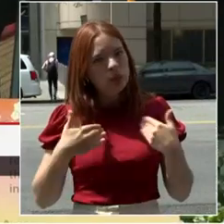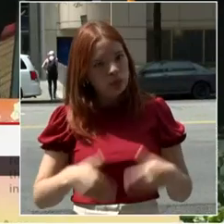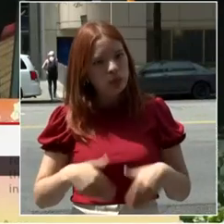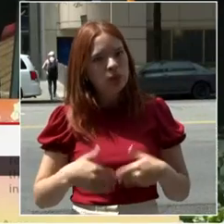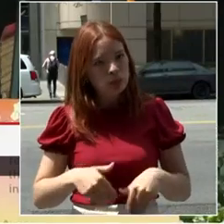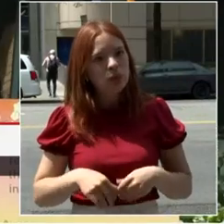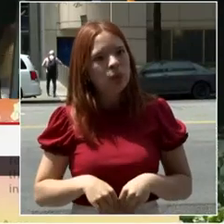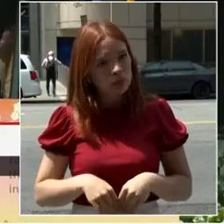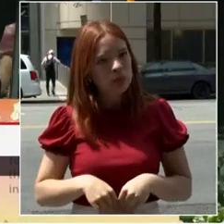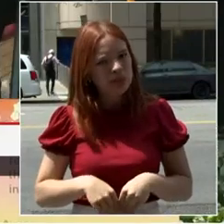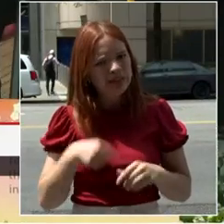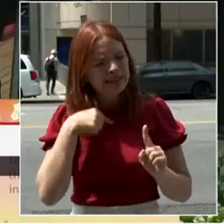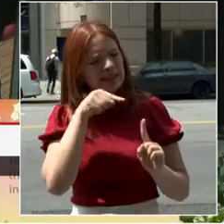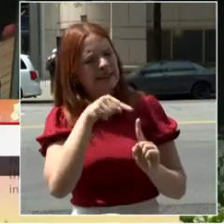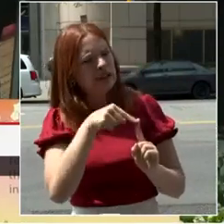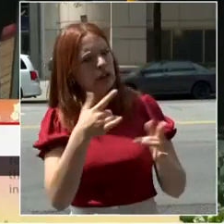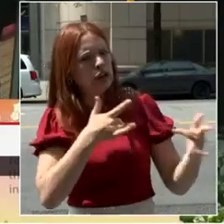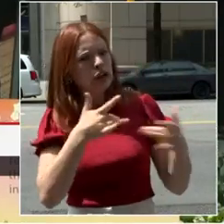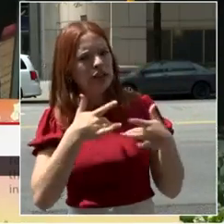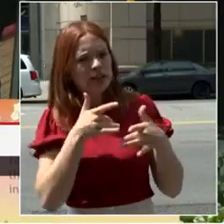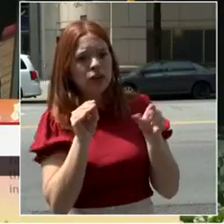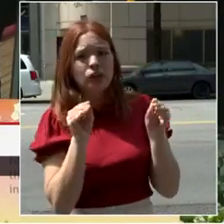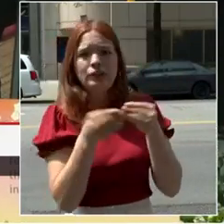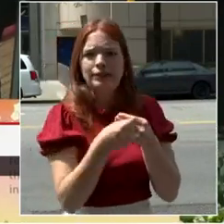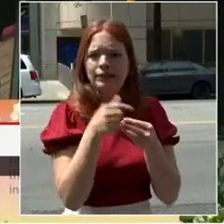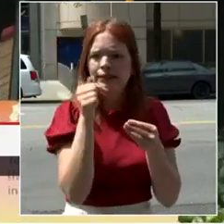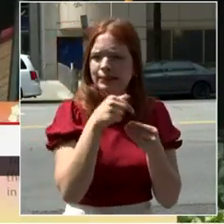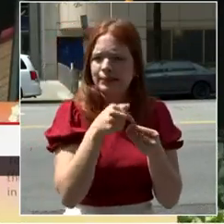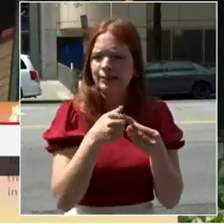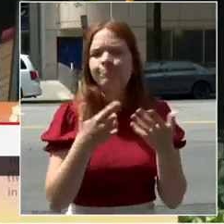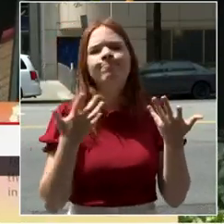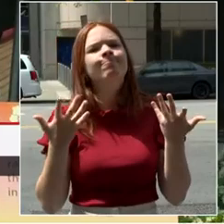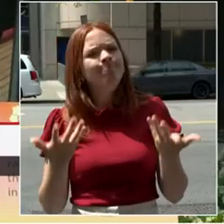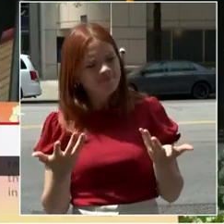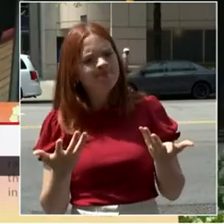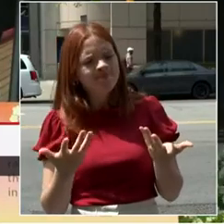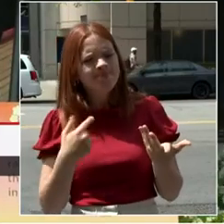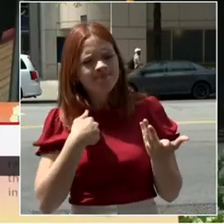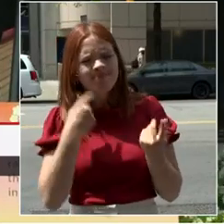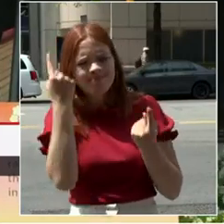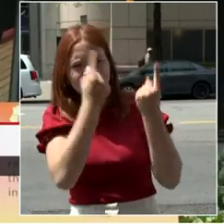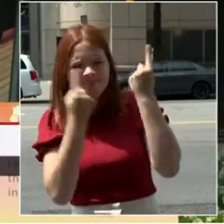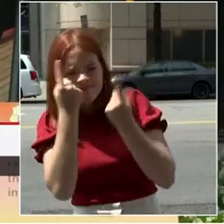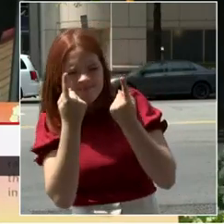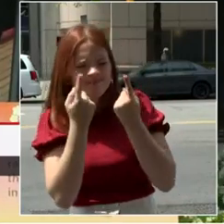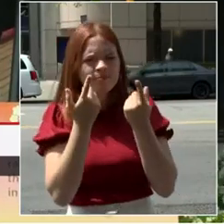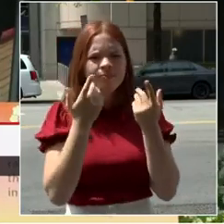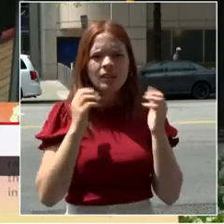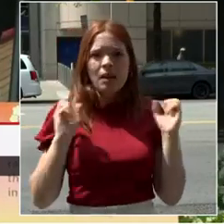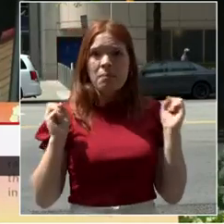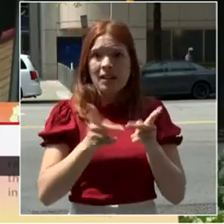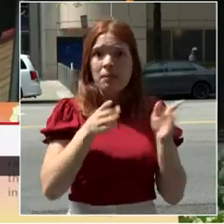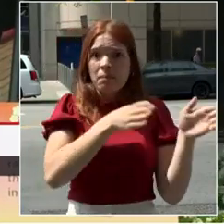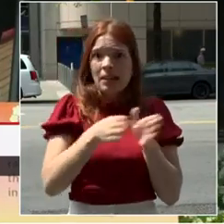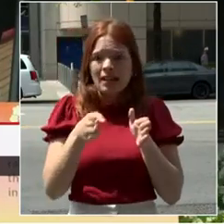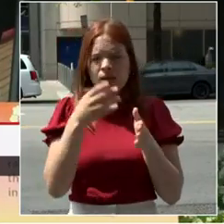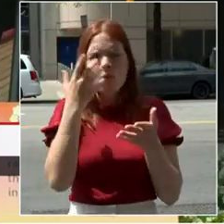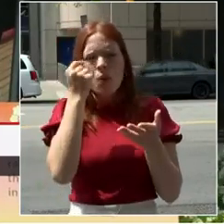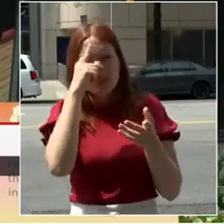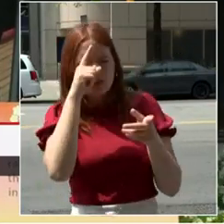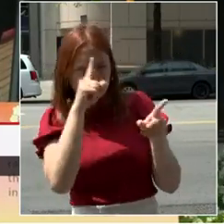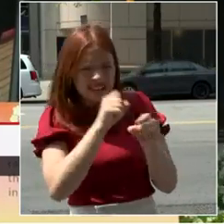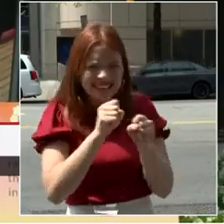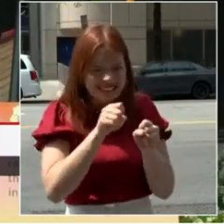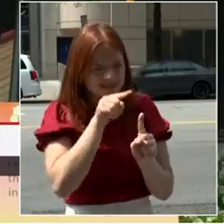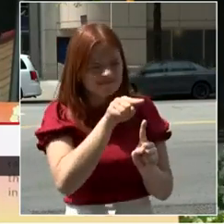we want to change. So, our comeback plan provides a roadmap for getting there. And that roadmap